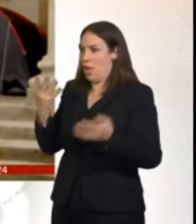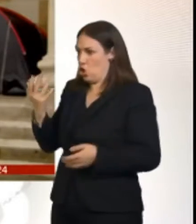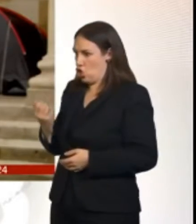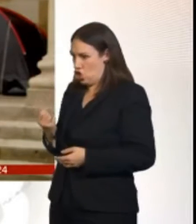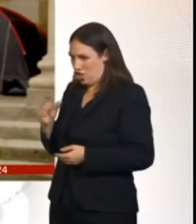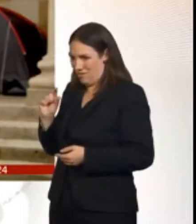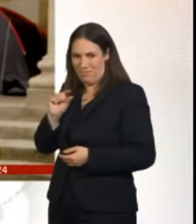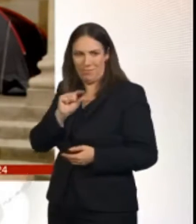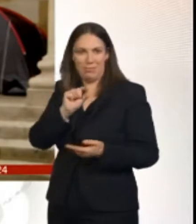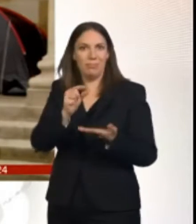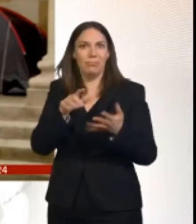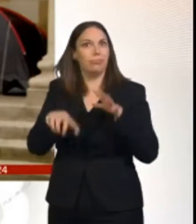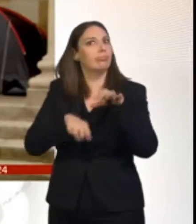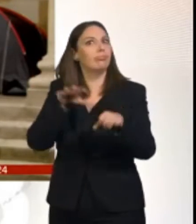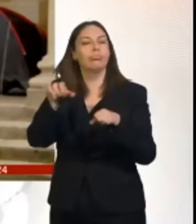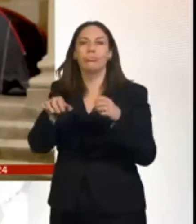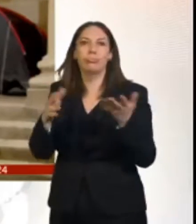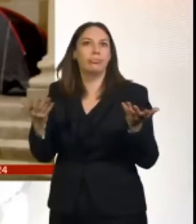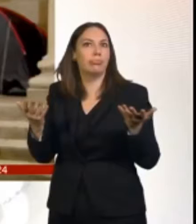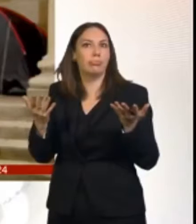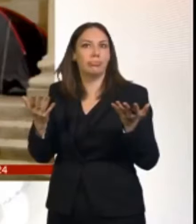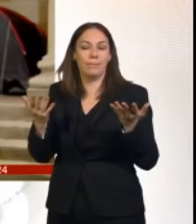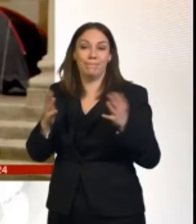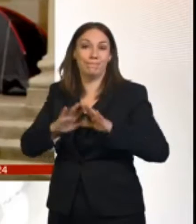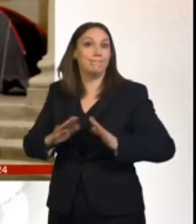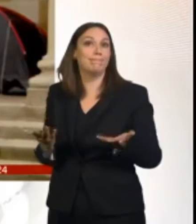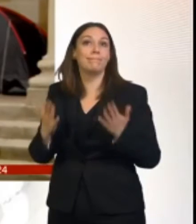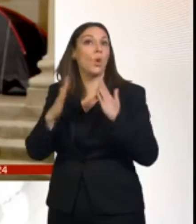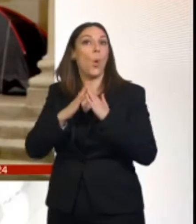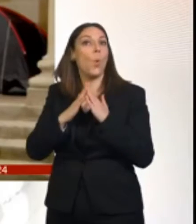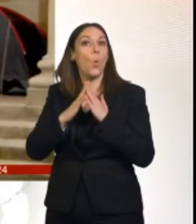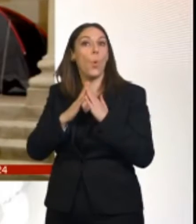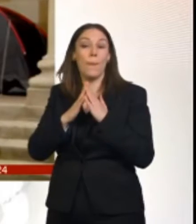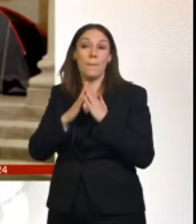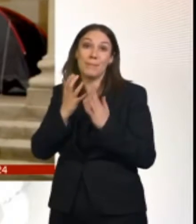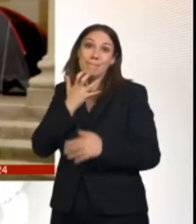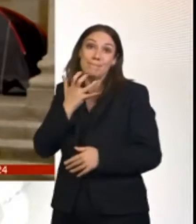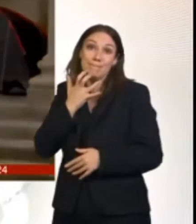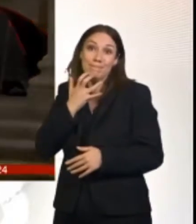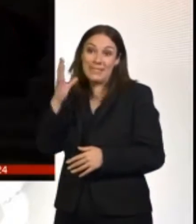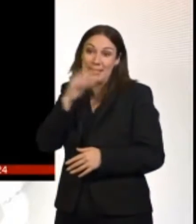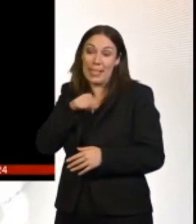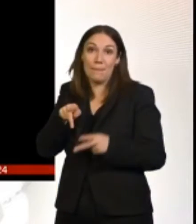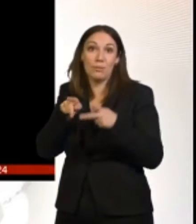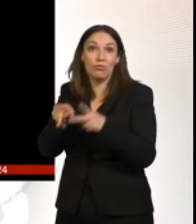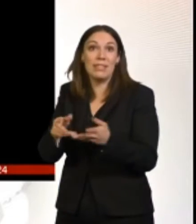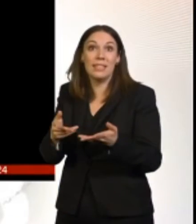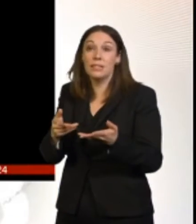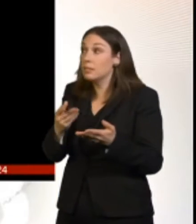seeing people who are in work and also homeless. I've met people sleeping rough who are working.